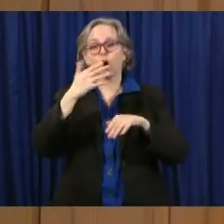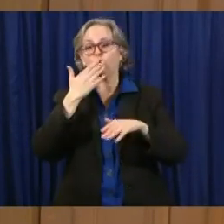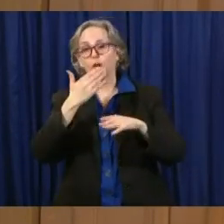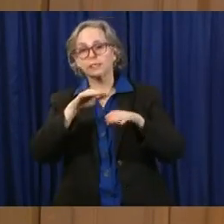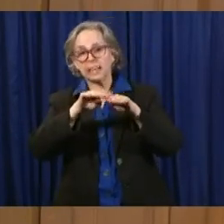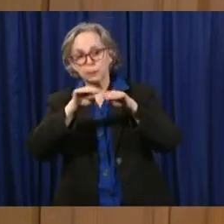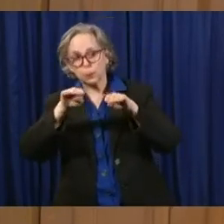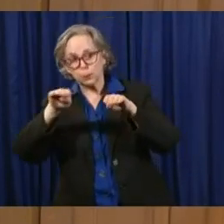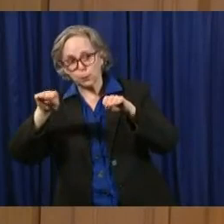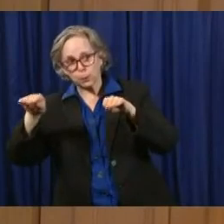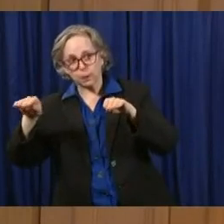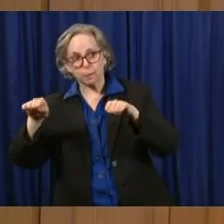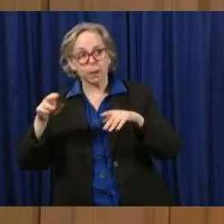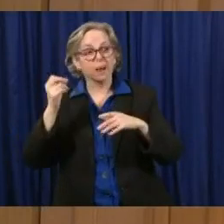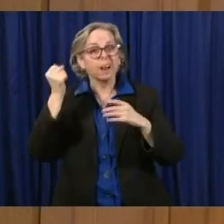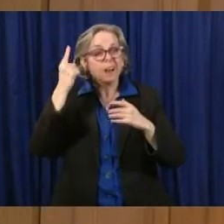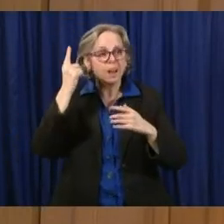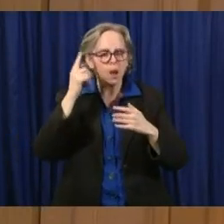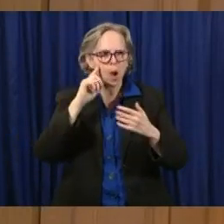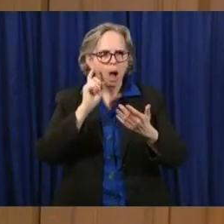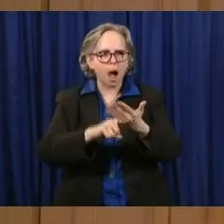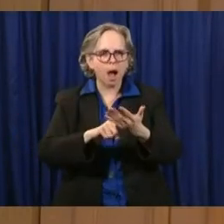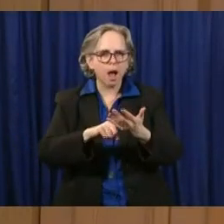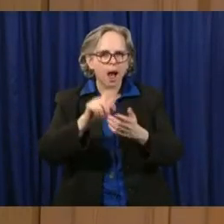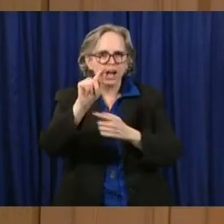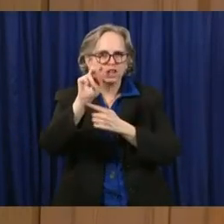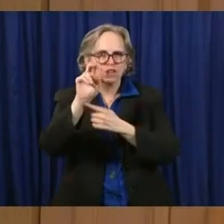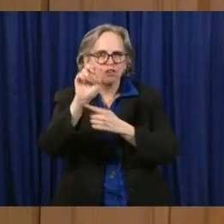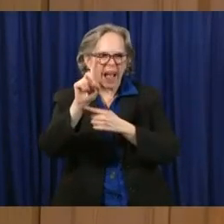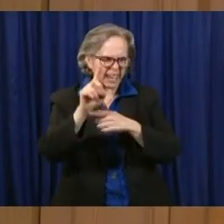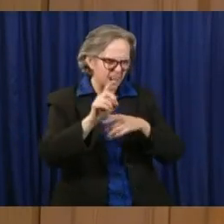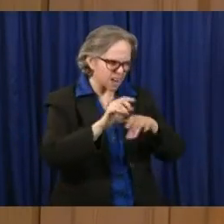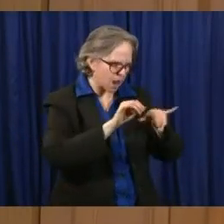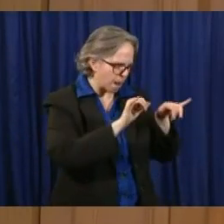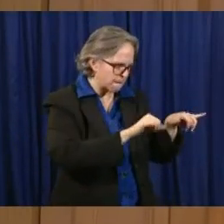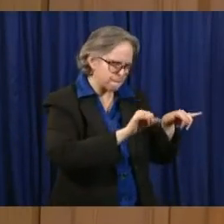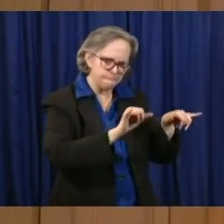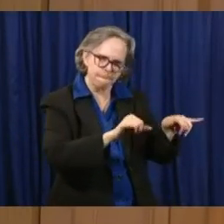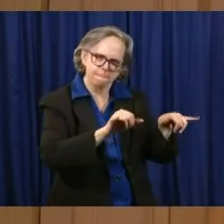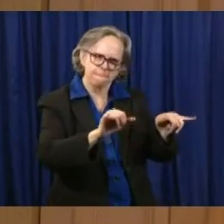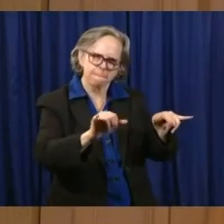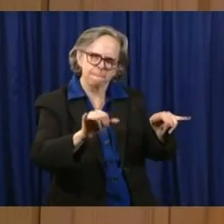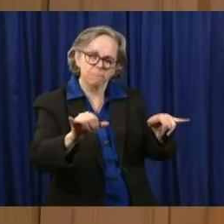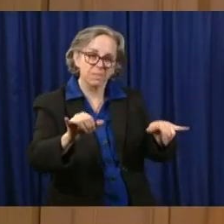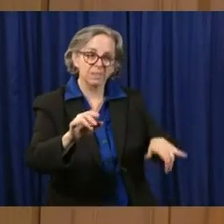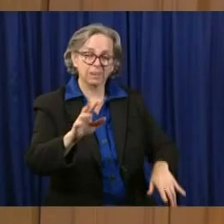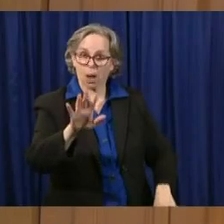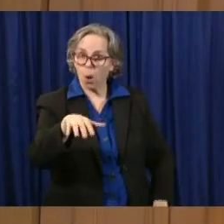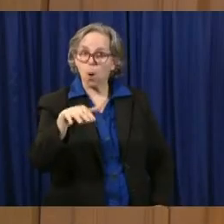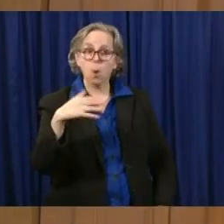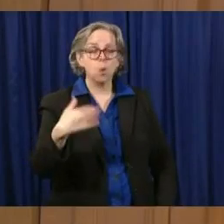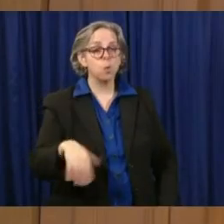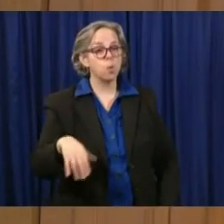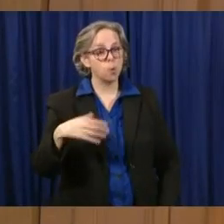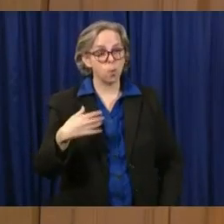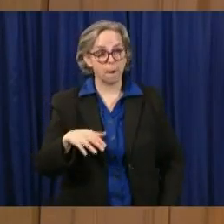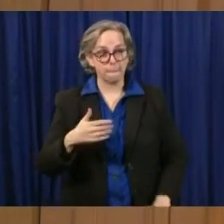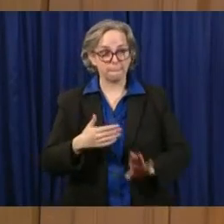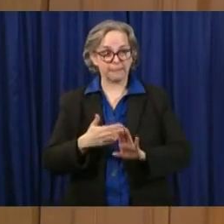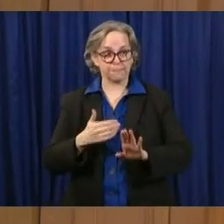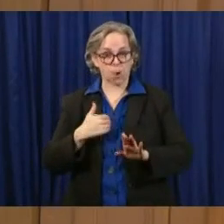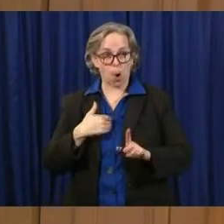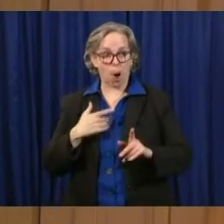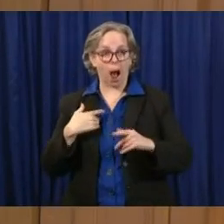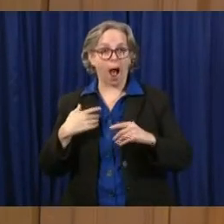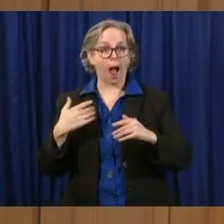trends. We're looking for directional trends. We really need to move forward, you know, and make the next set of decisions we need to